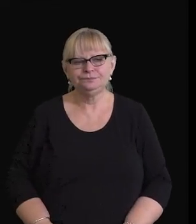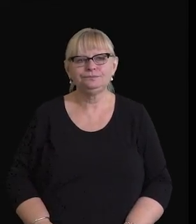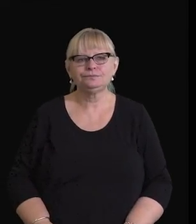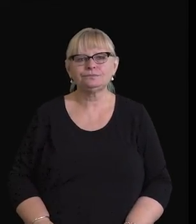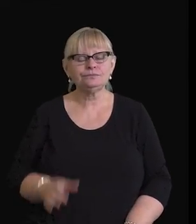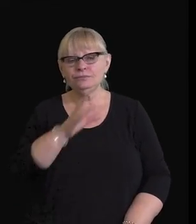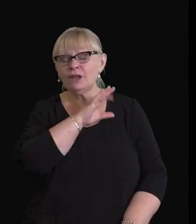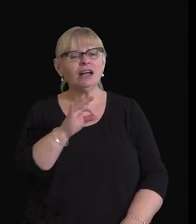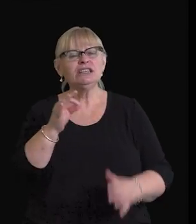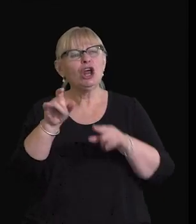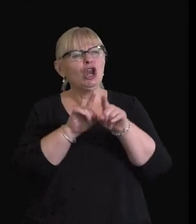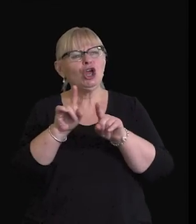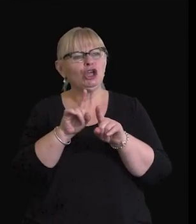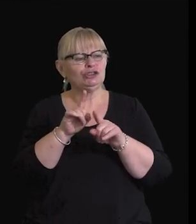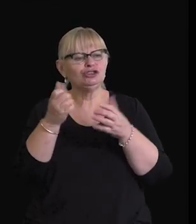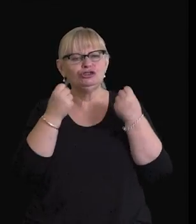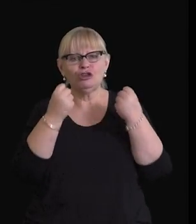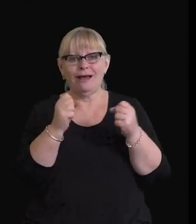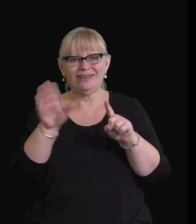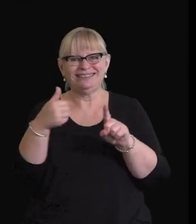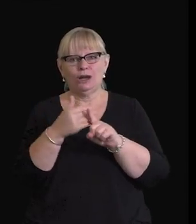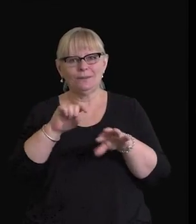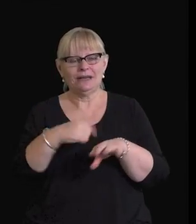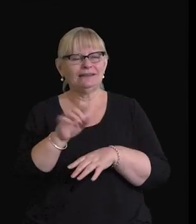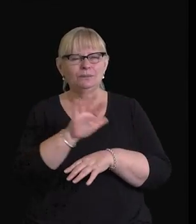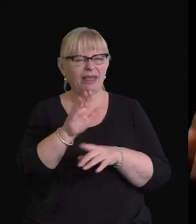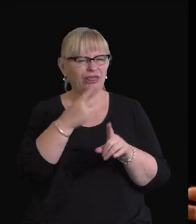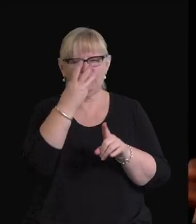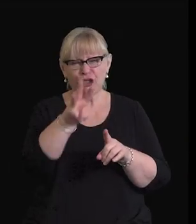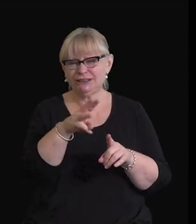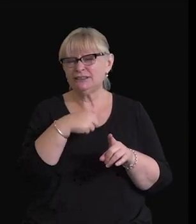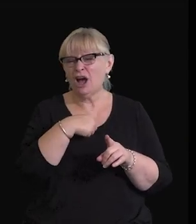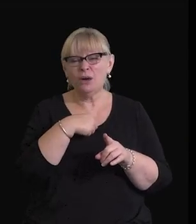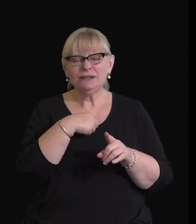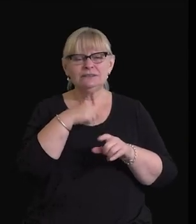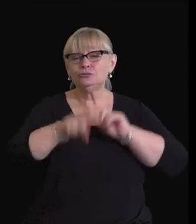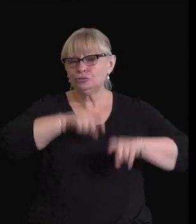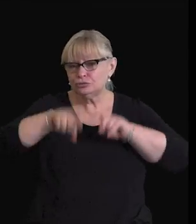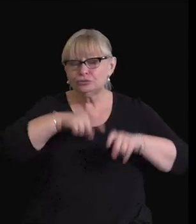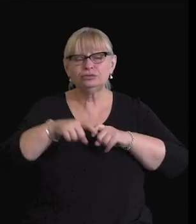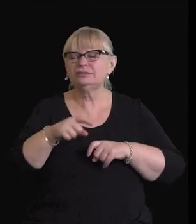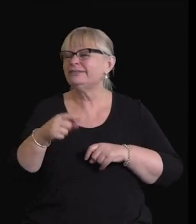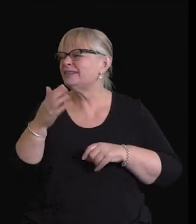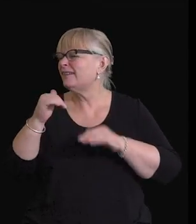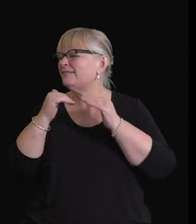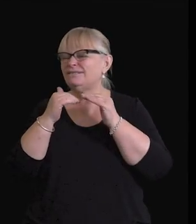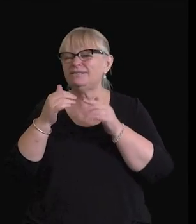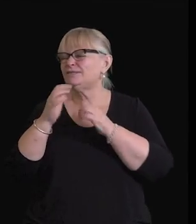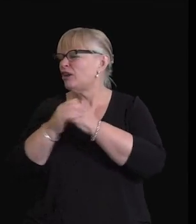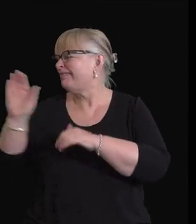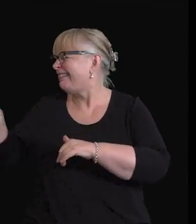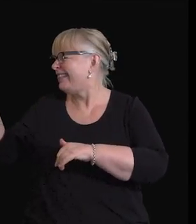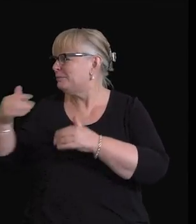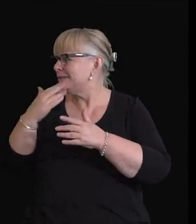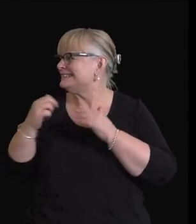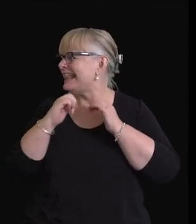I didn't learn to drive until pretty late. Right up until my 30s, bikes and buses and sponging lifts off friends had worked pretty well